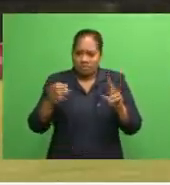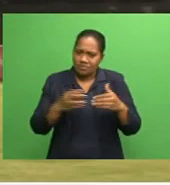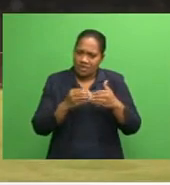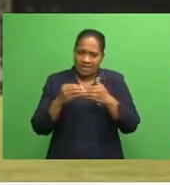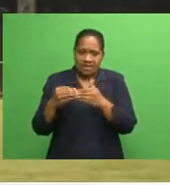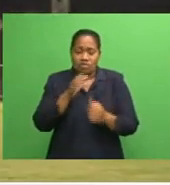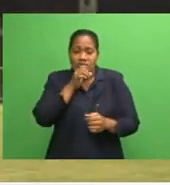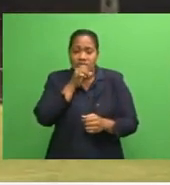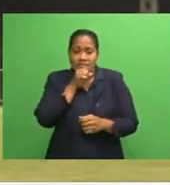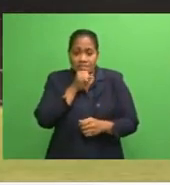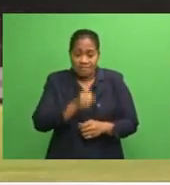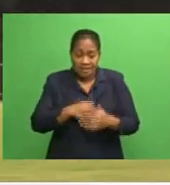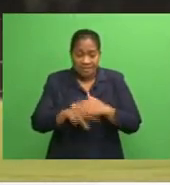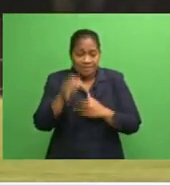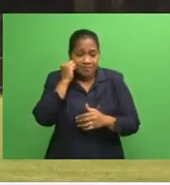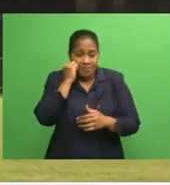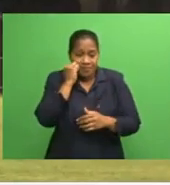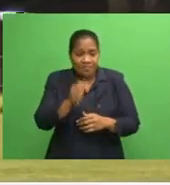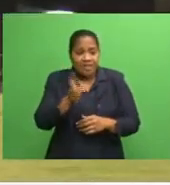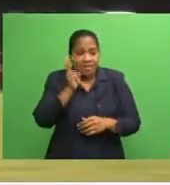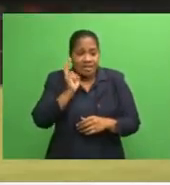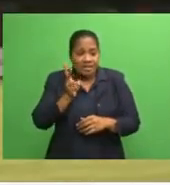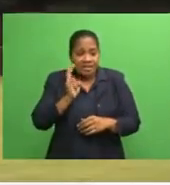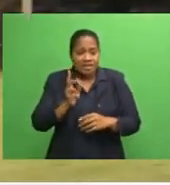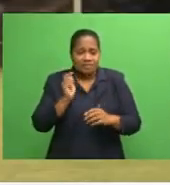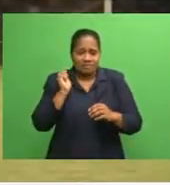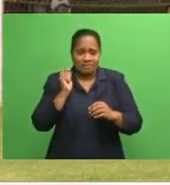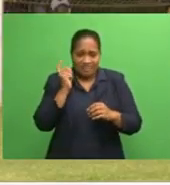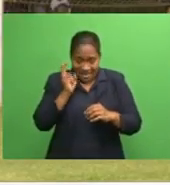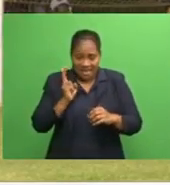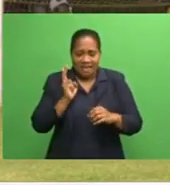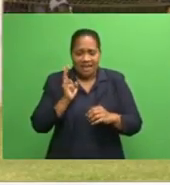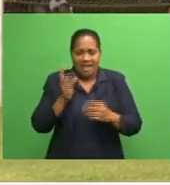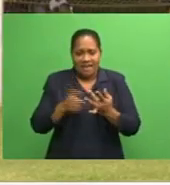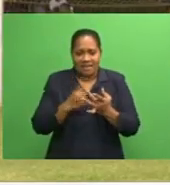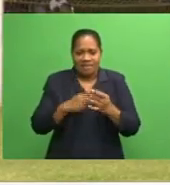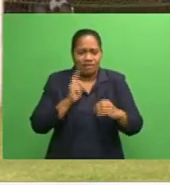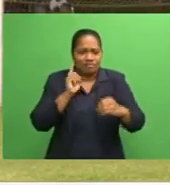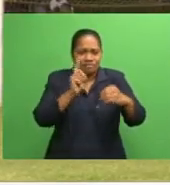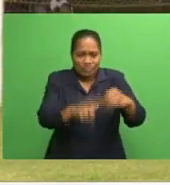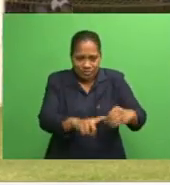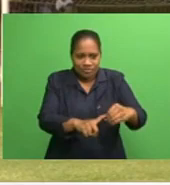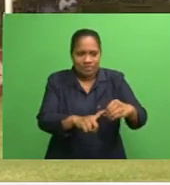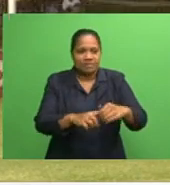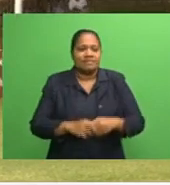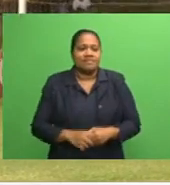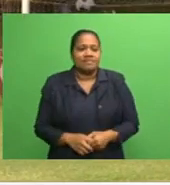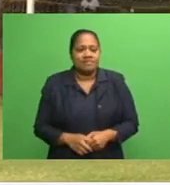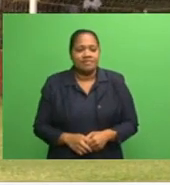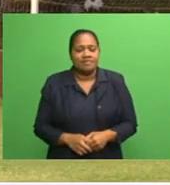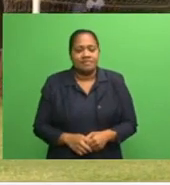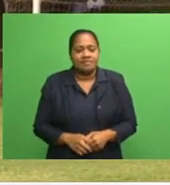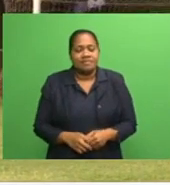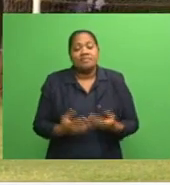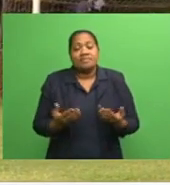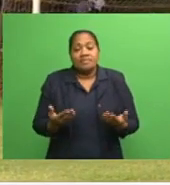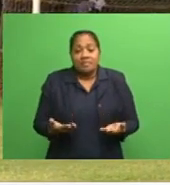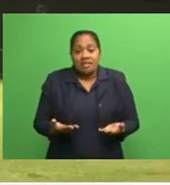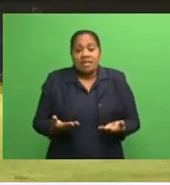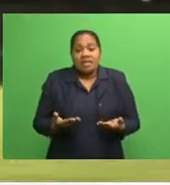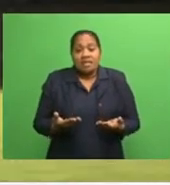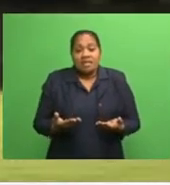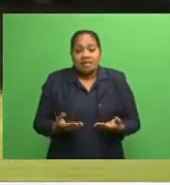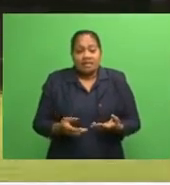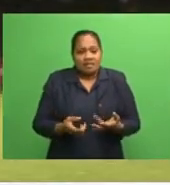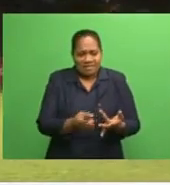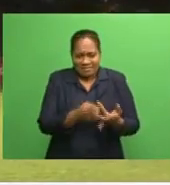men in black got on the scoring sheet after a handball by Afraz Ali, Manasa Nawai Kola closing the gap. However, the hosts had